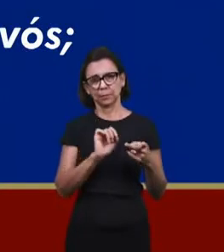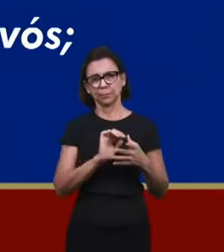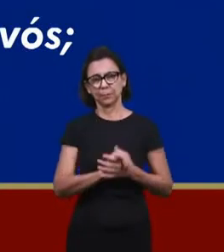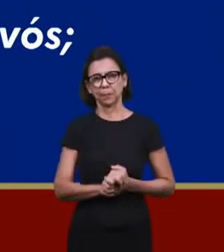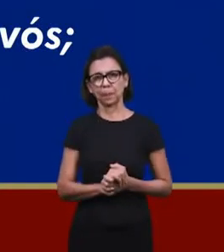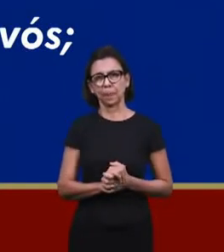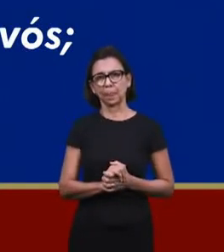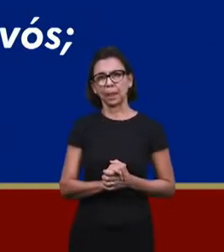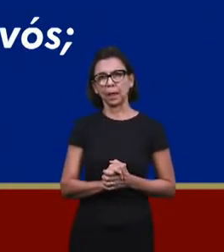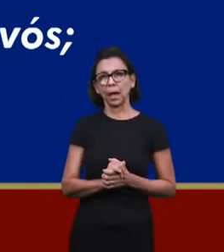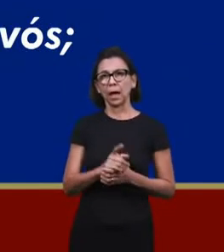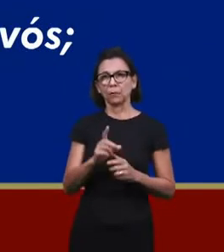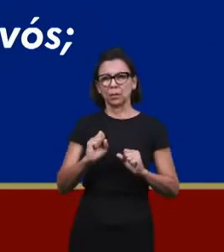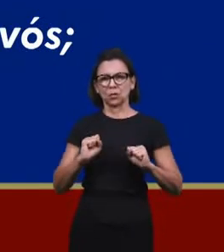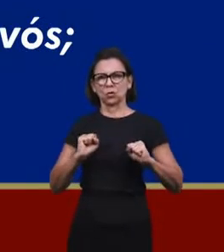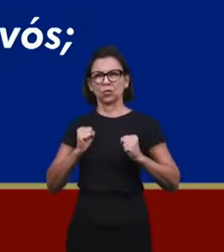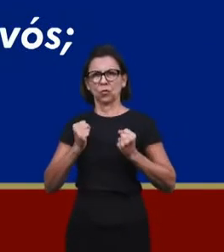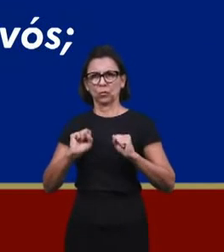efforts.